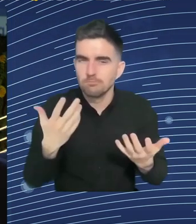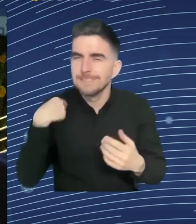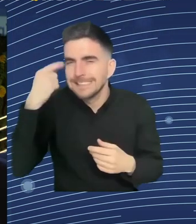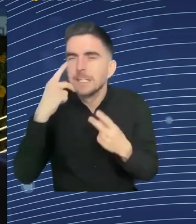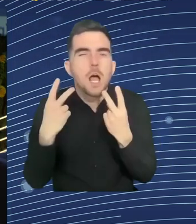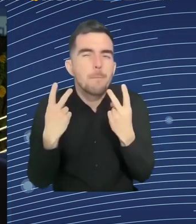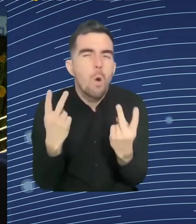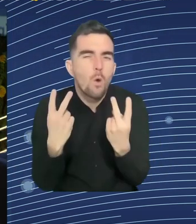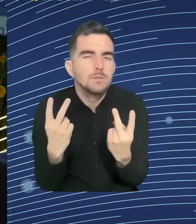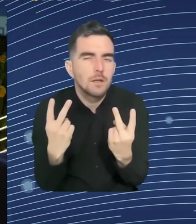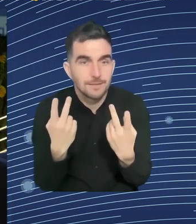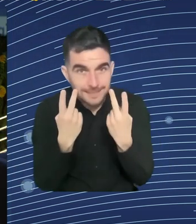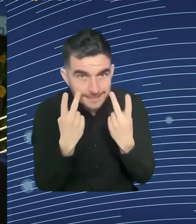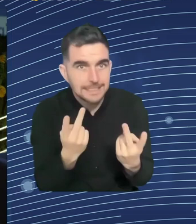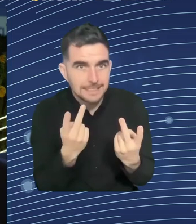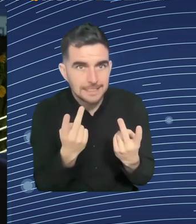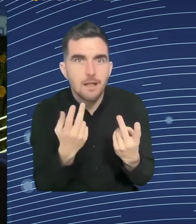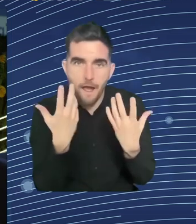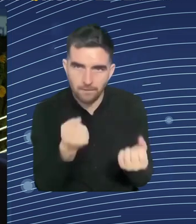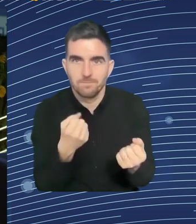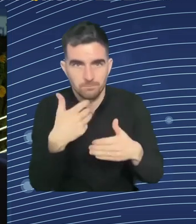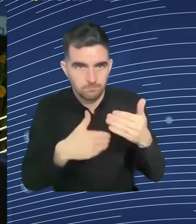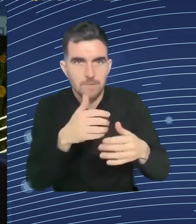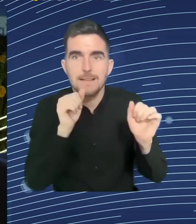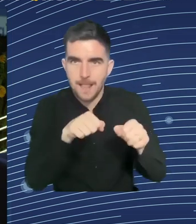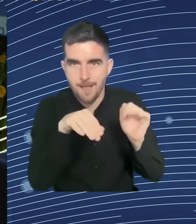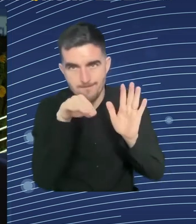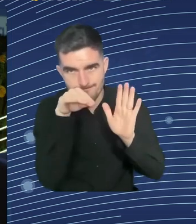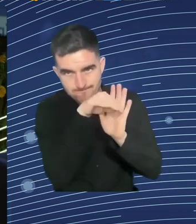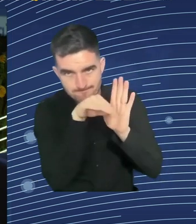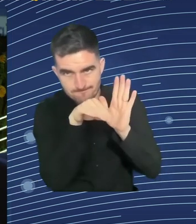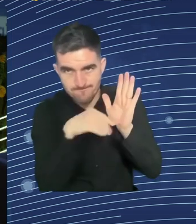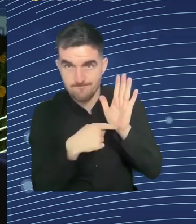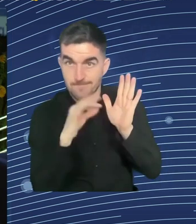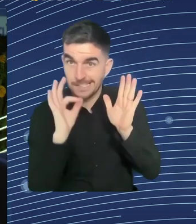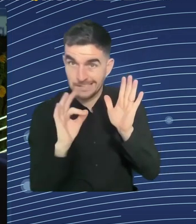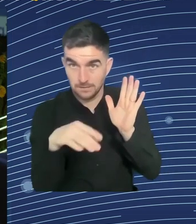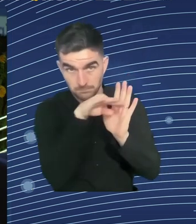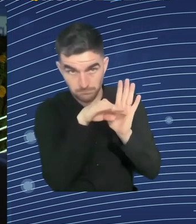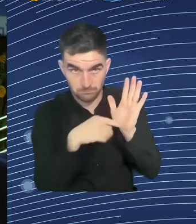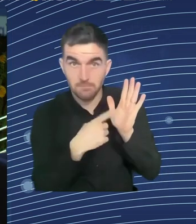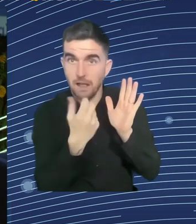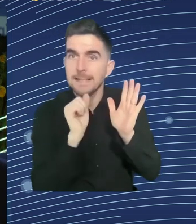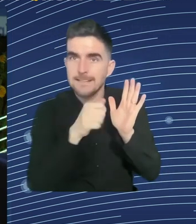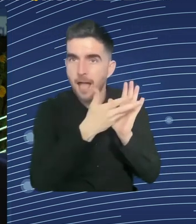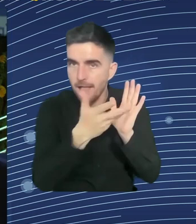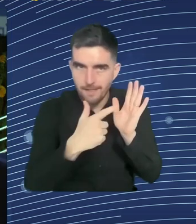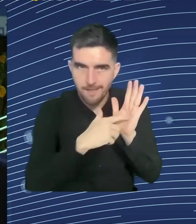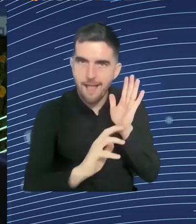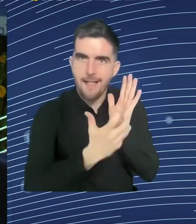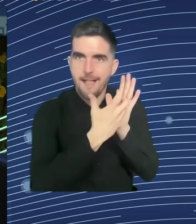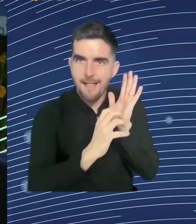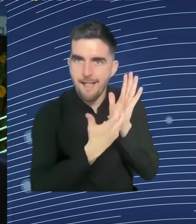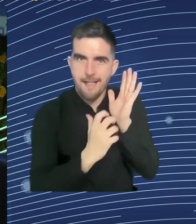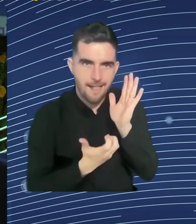not put into question, but what the aim is first is to guarantee that those who are working in this